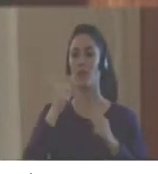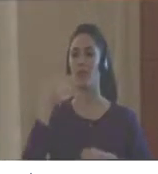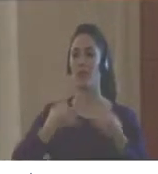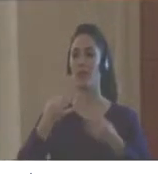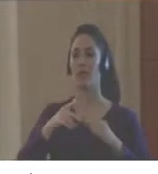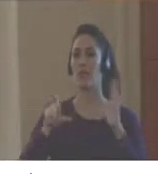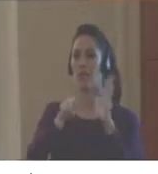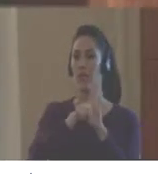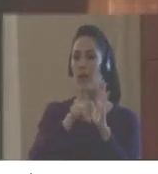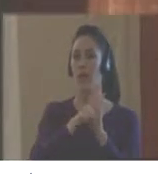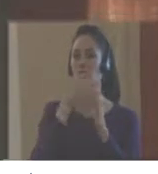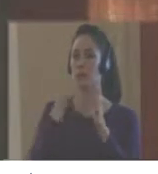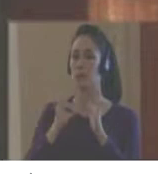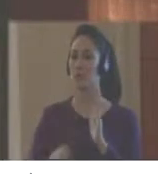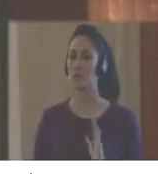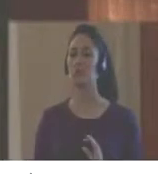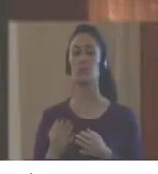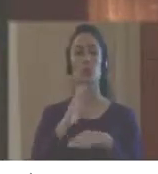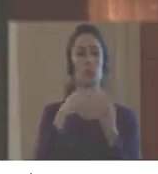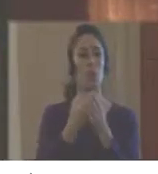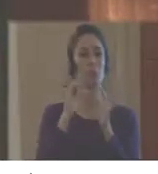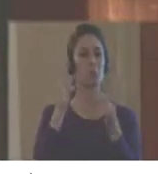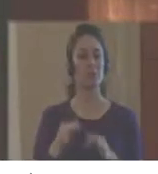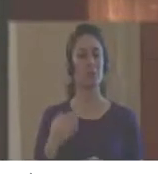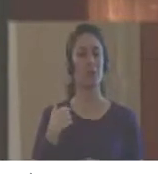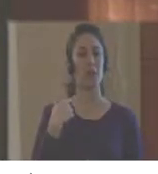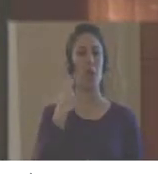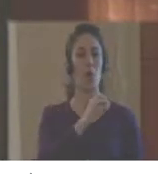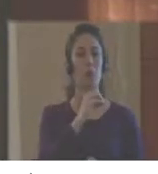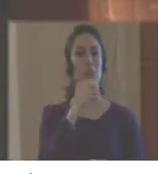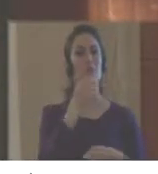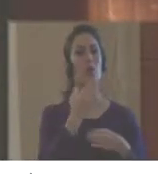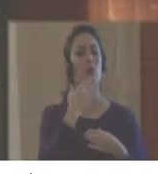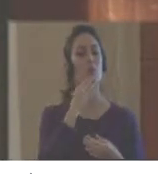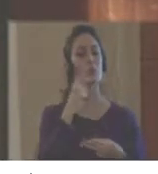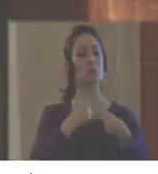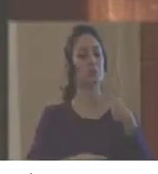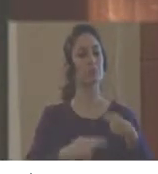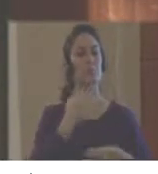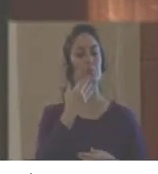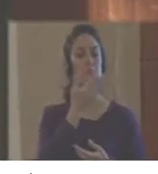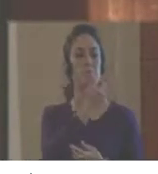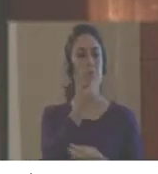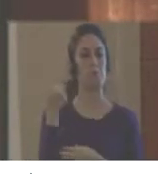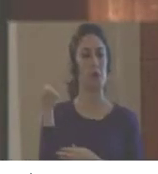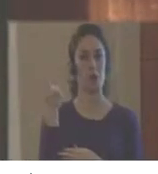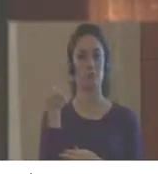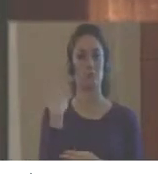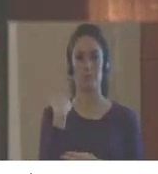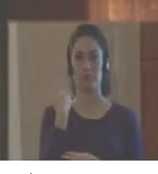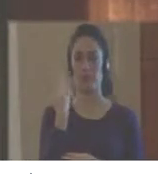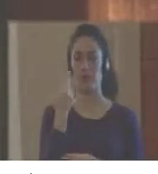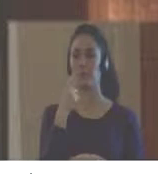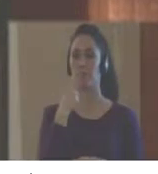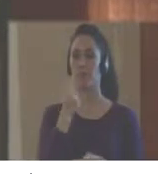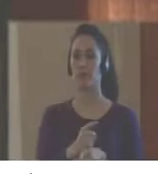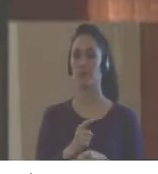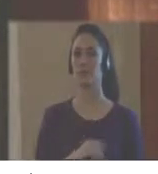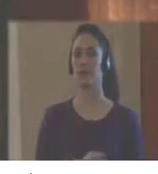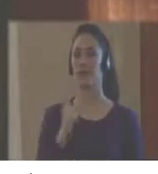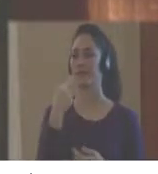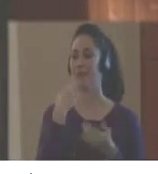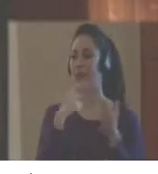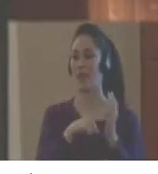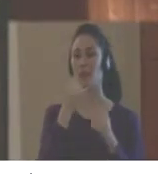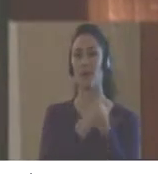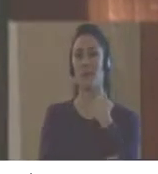conditions – juridical, institutional, and budgetary. And allows you to see the evolution of a country in compliance with these